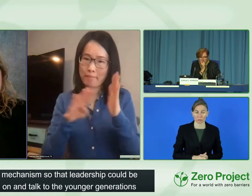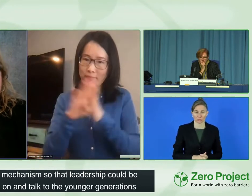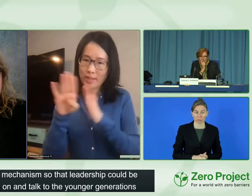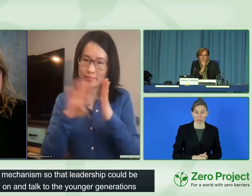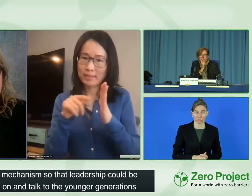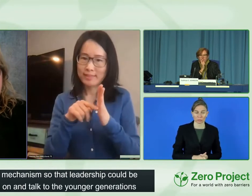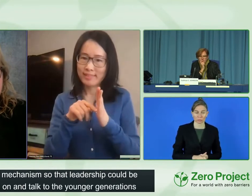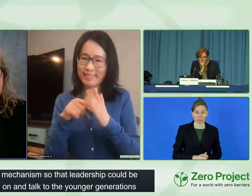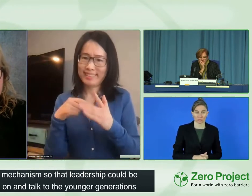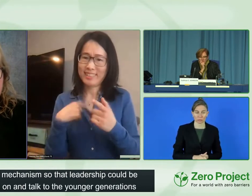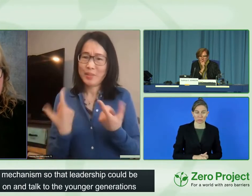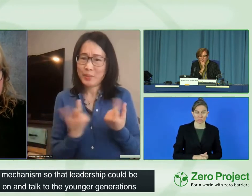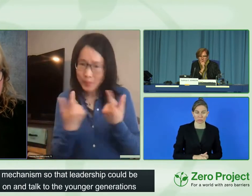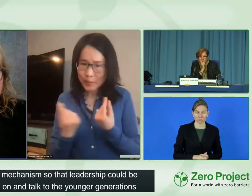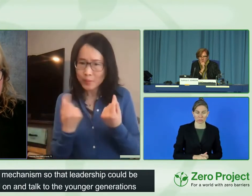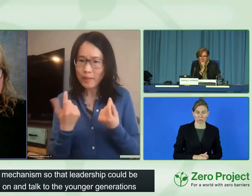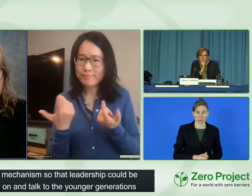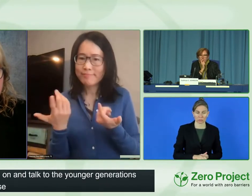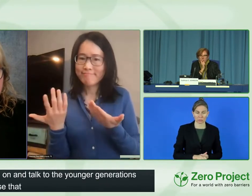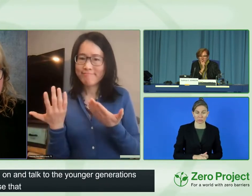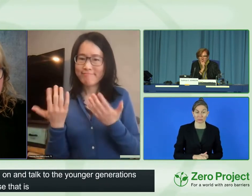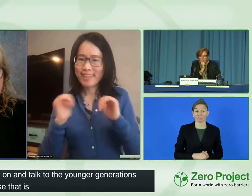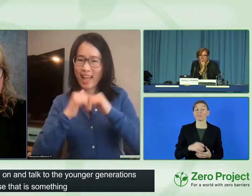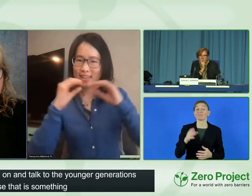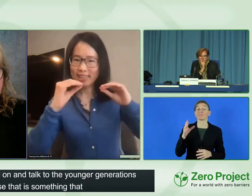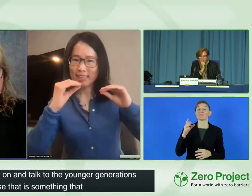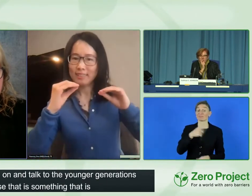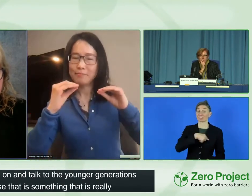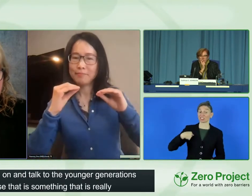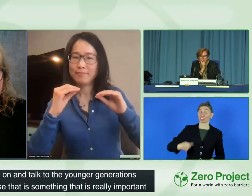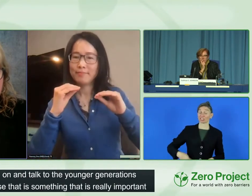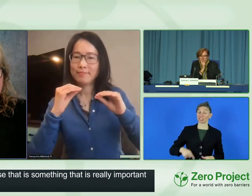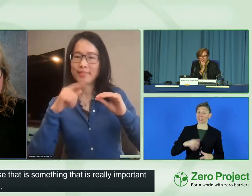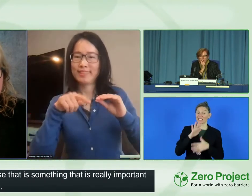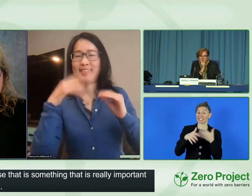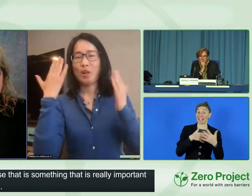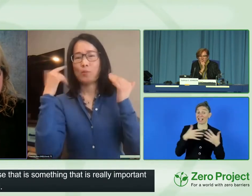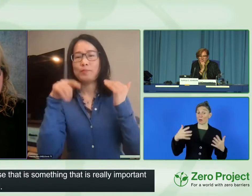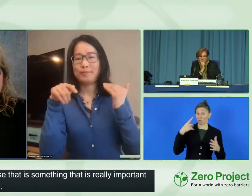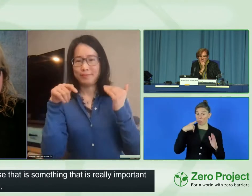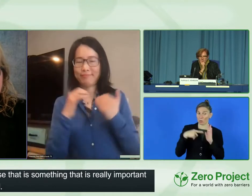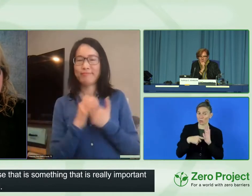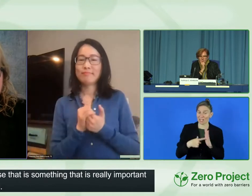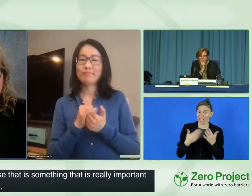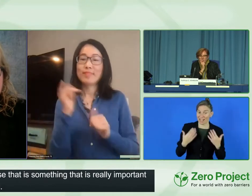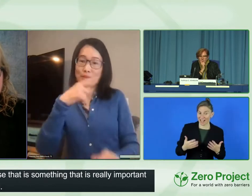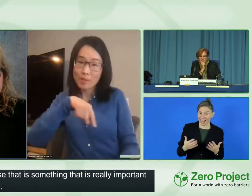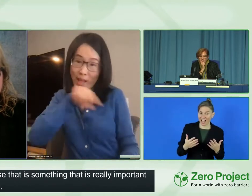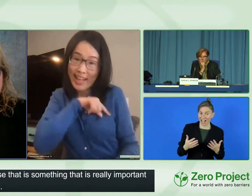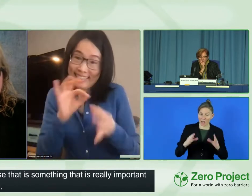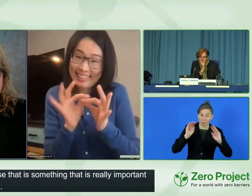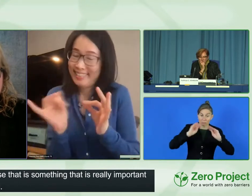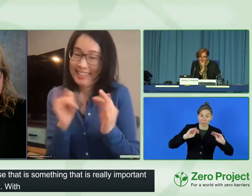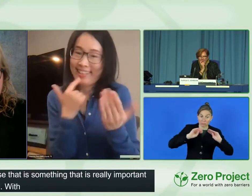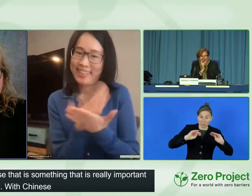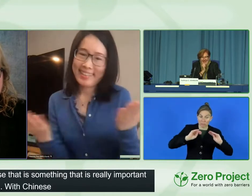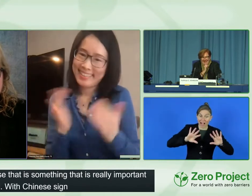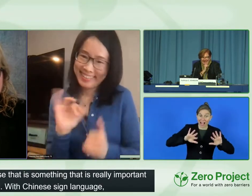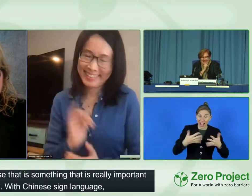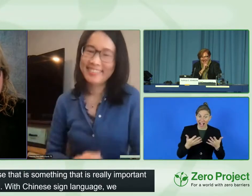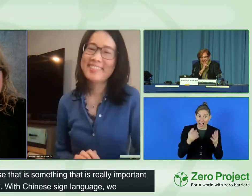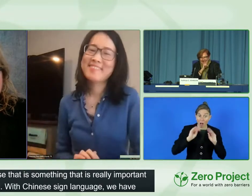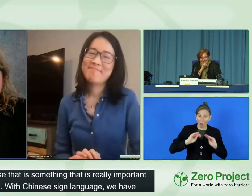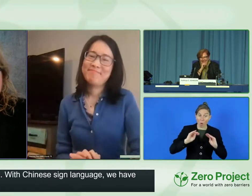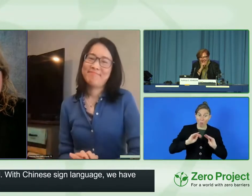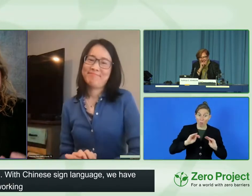Chinese sign language, we've been working on the curriculum, and I really think that needs to be solved, too. We have